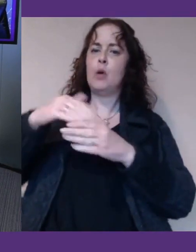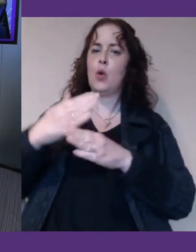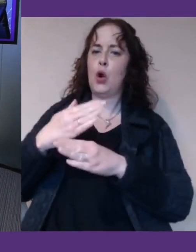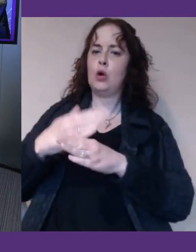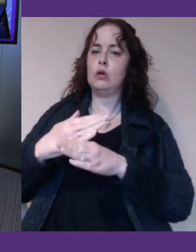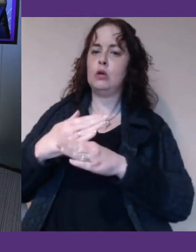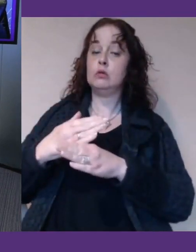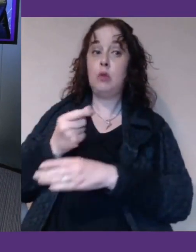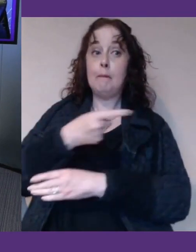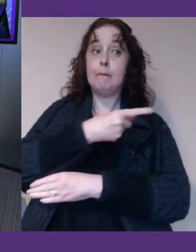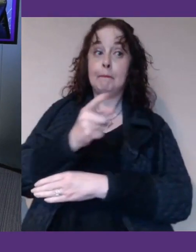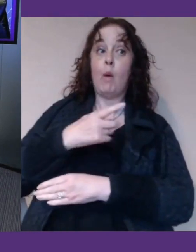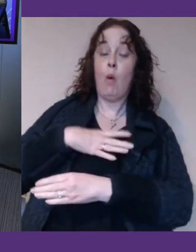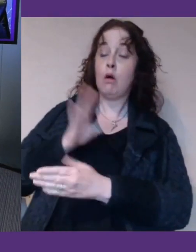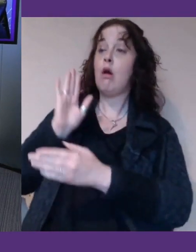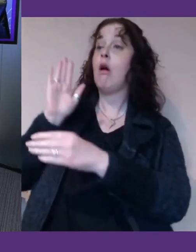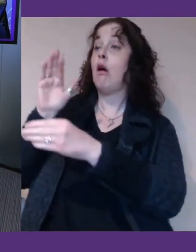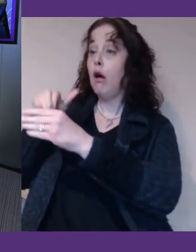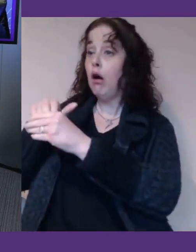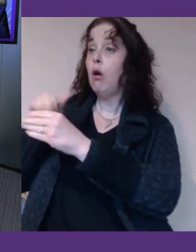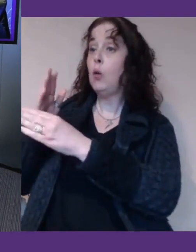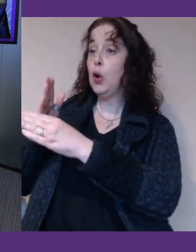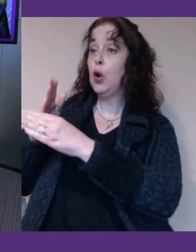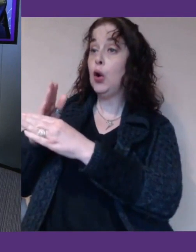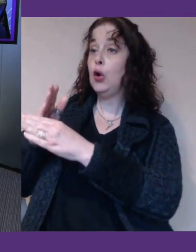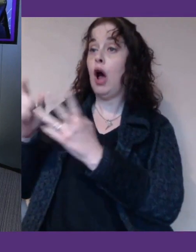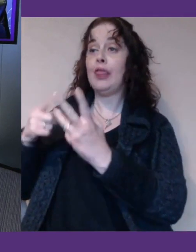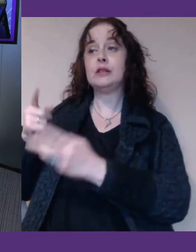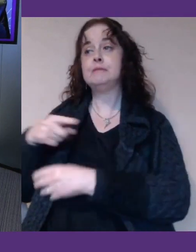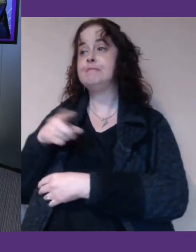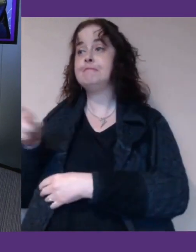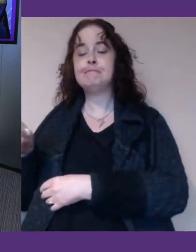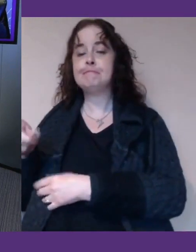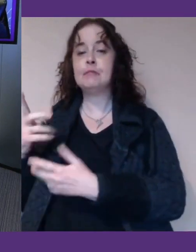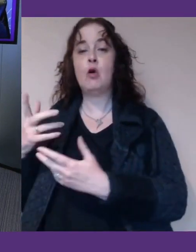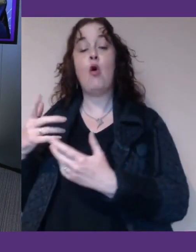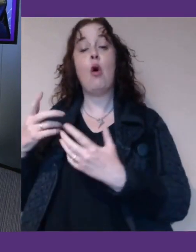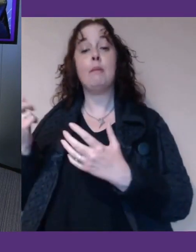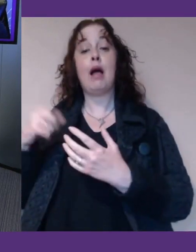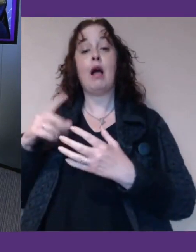some wouldn't. And many have said that they would want to come back to work flexibly. So